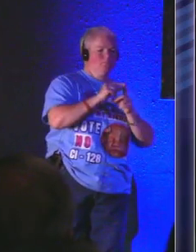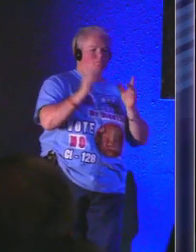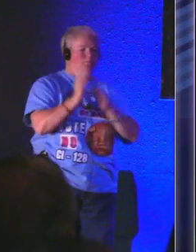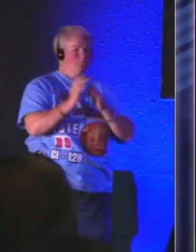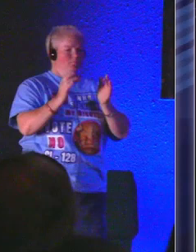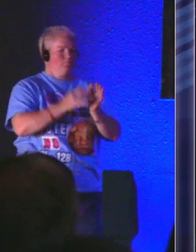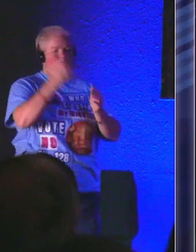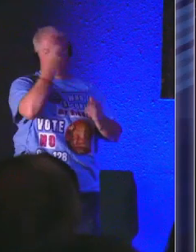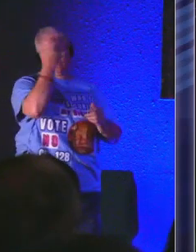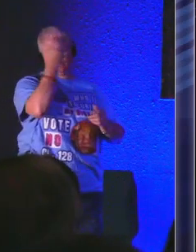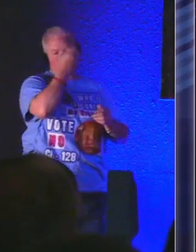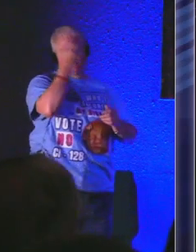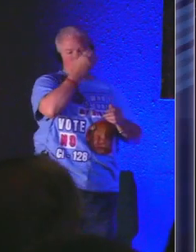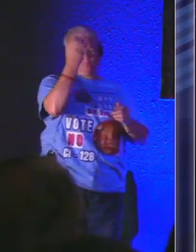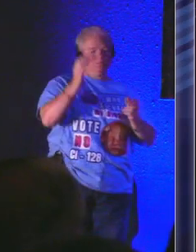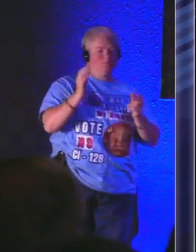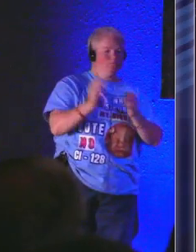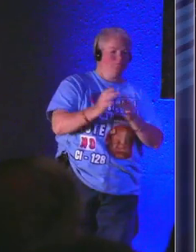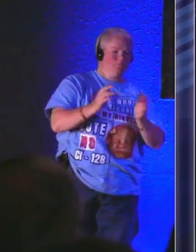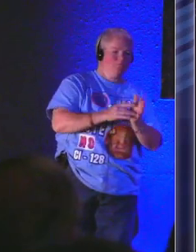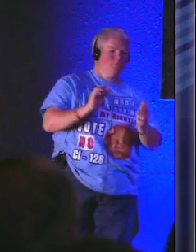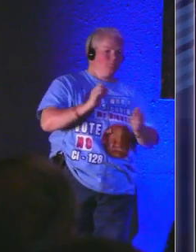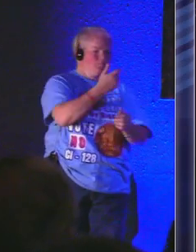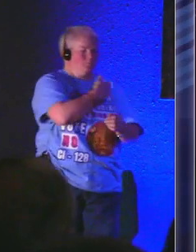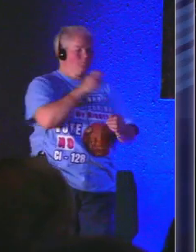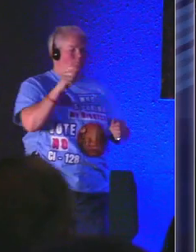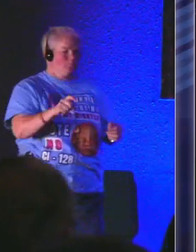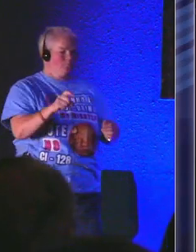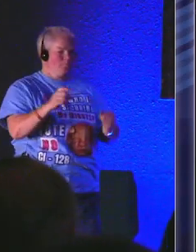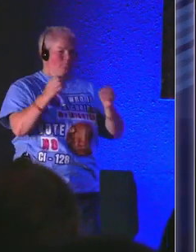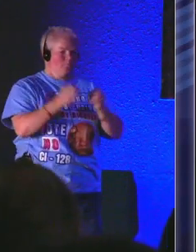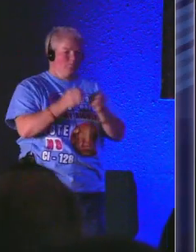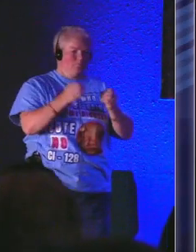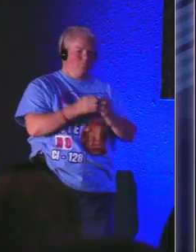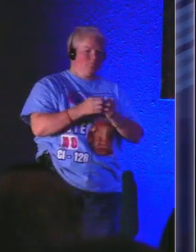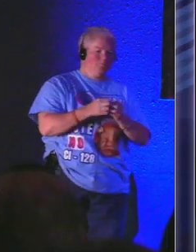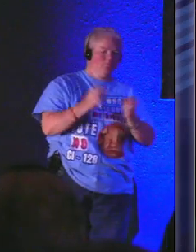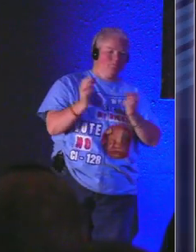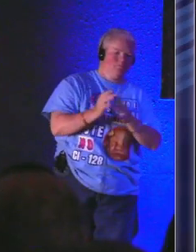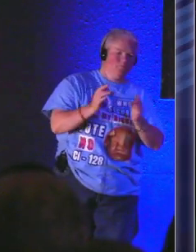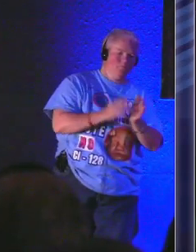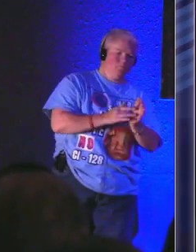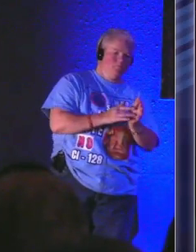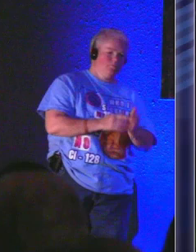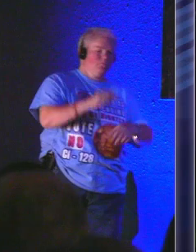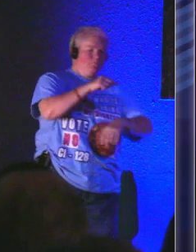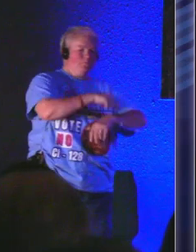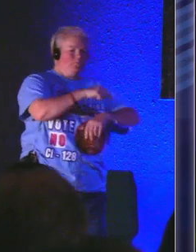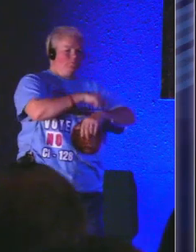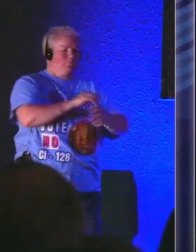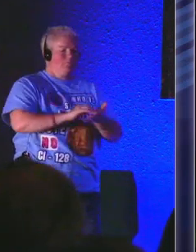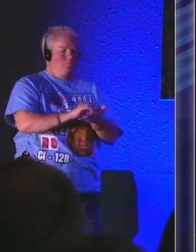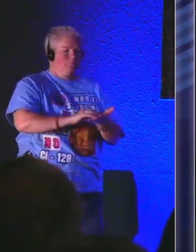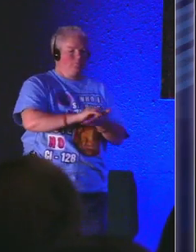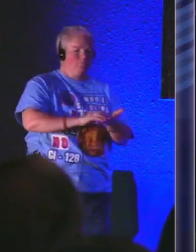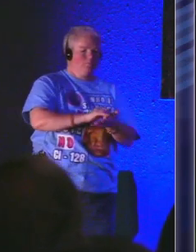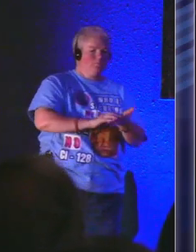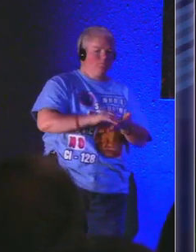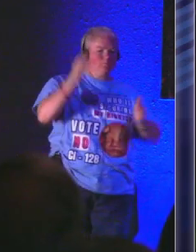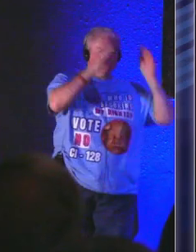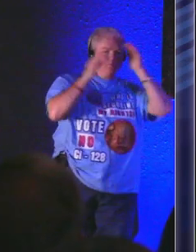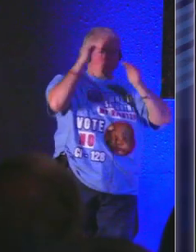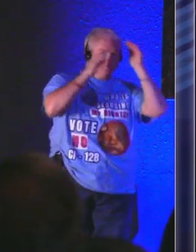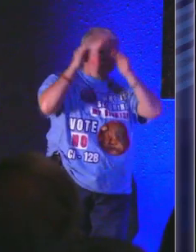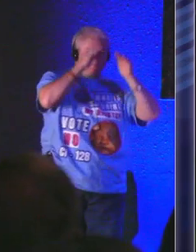you're amazing Jesus we need you more Jesus in the times of our weariness and